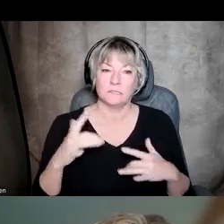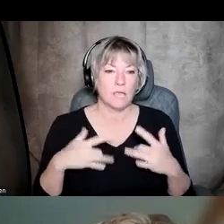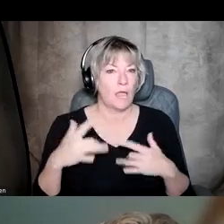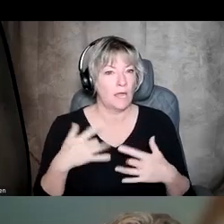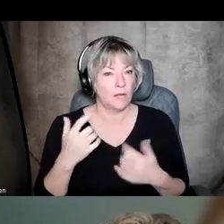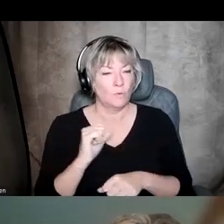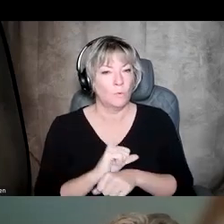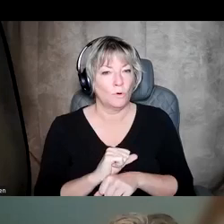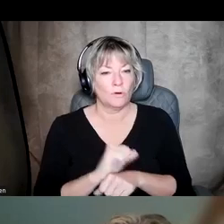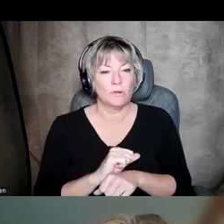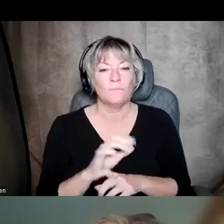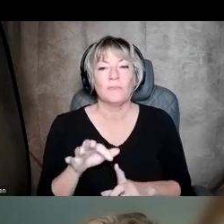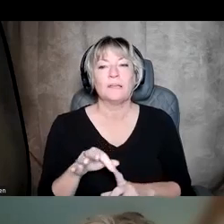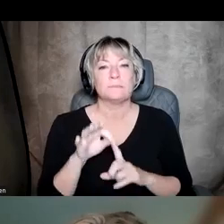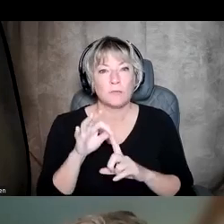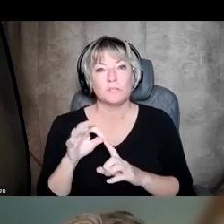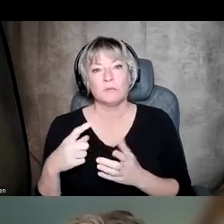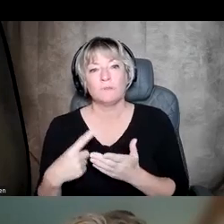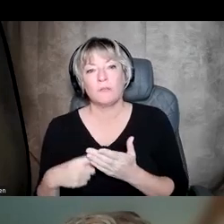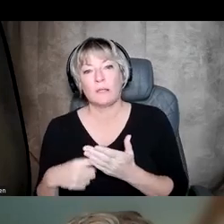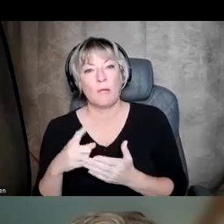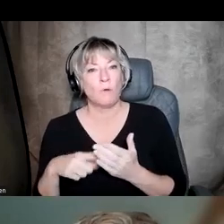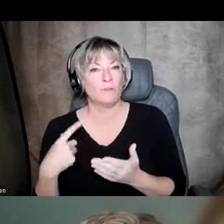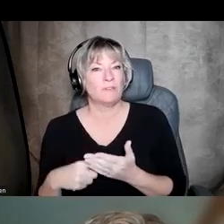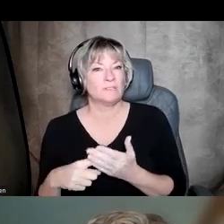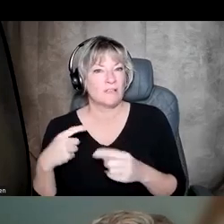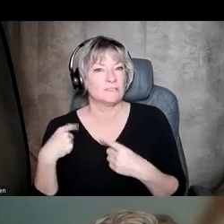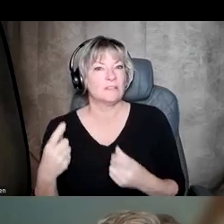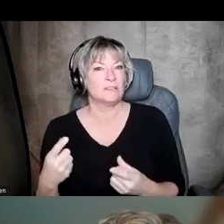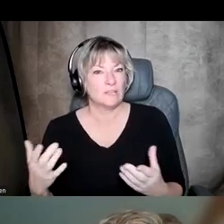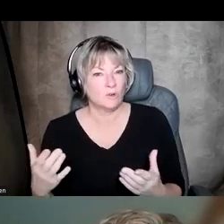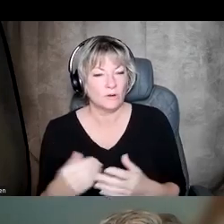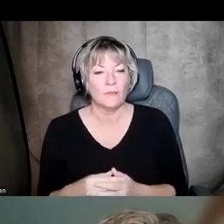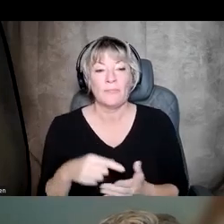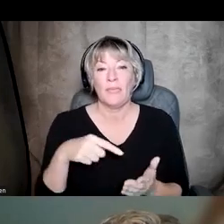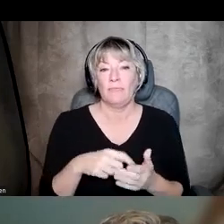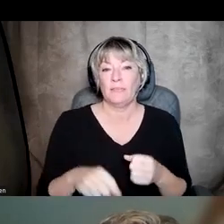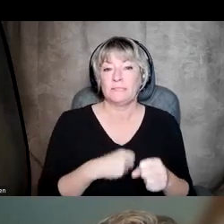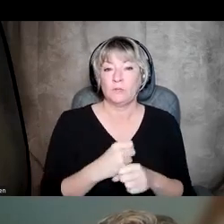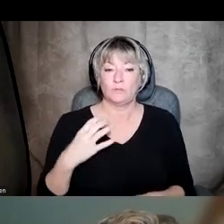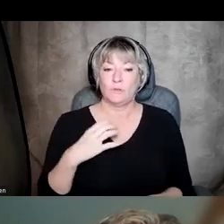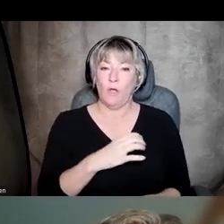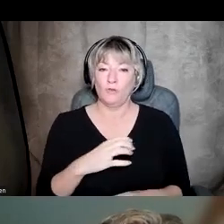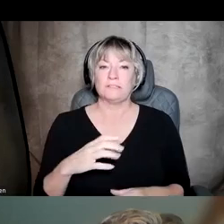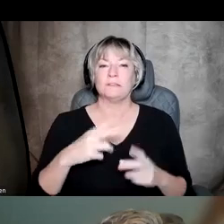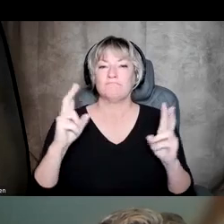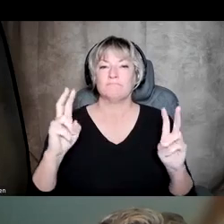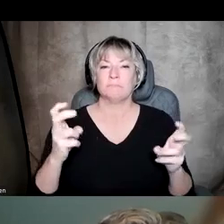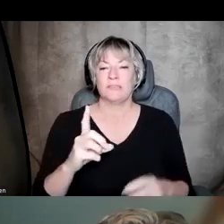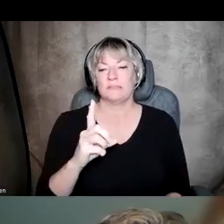especially after talking about what we've been talking about here. And so this year's Congress is entitled Digital